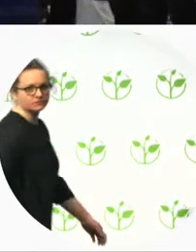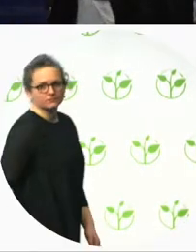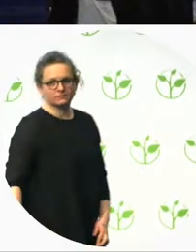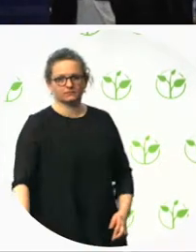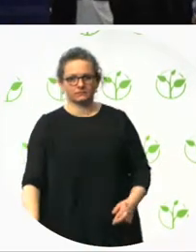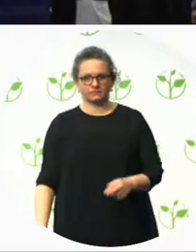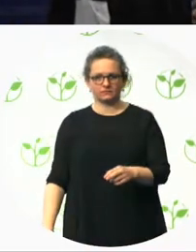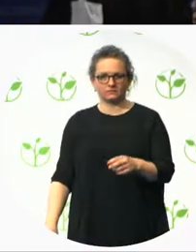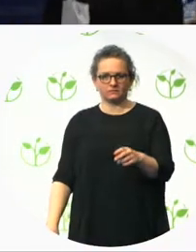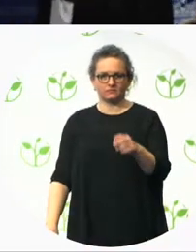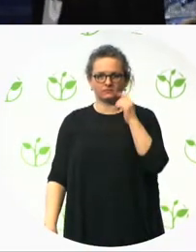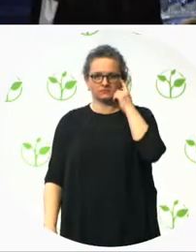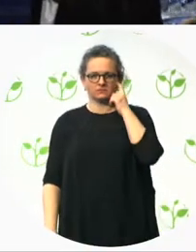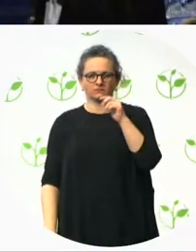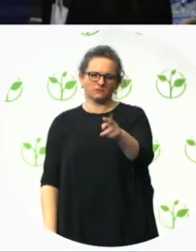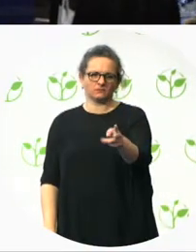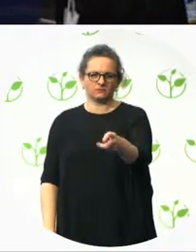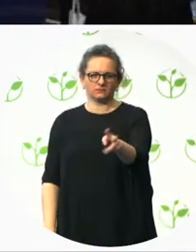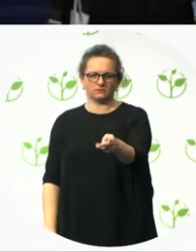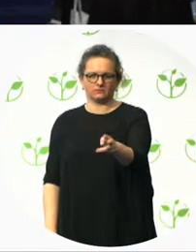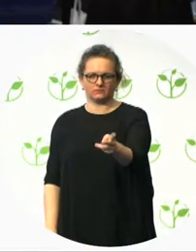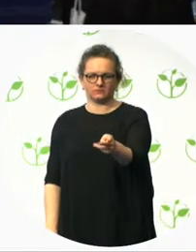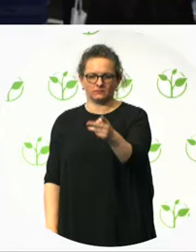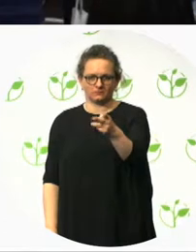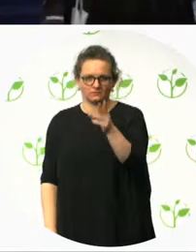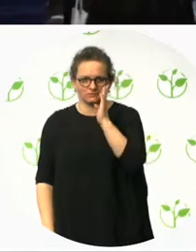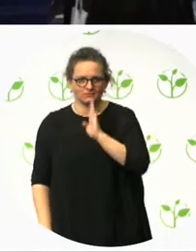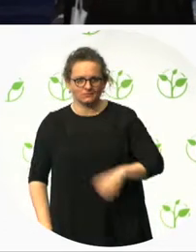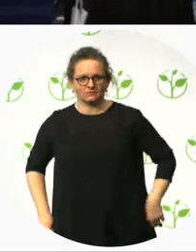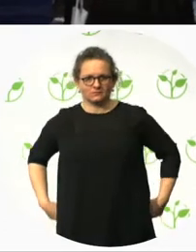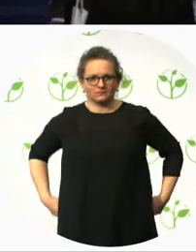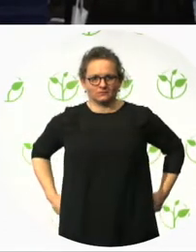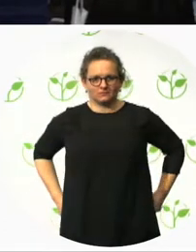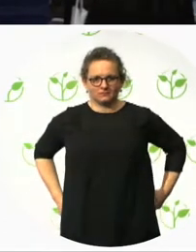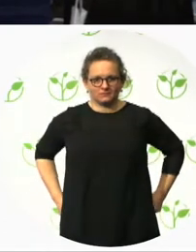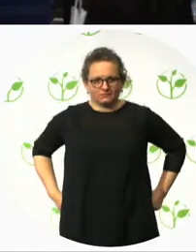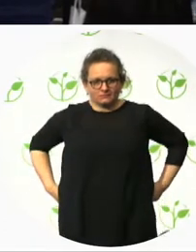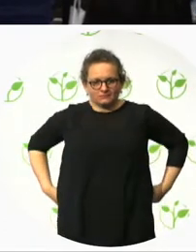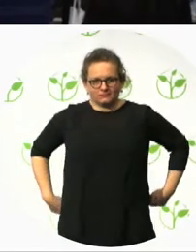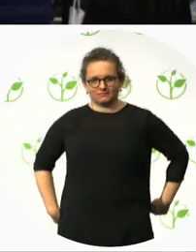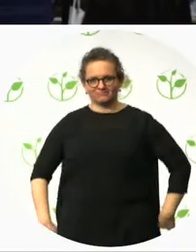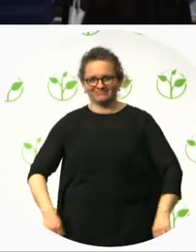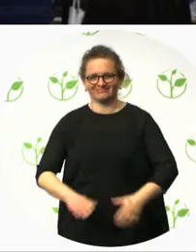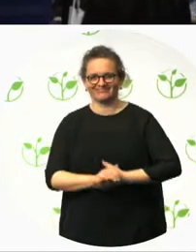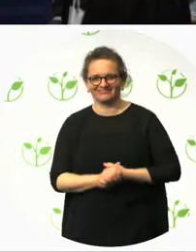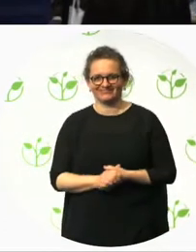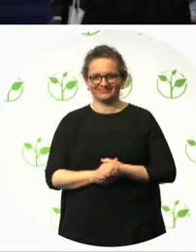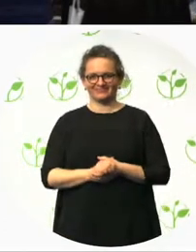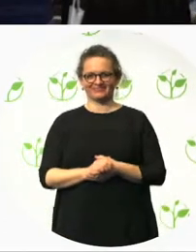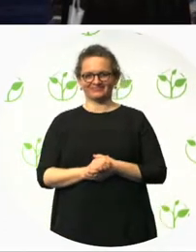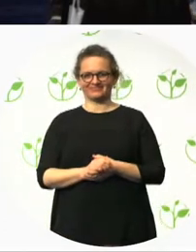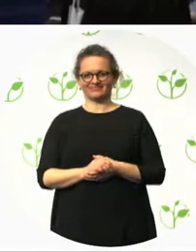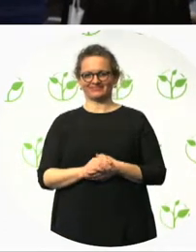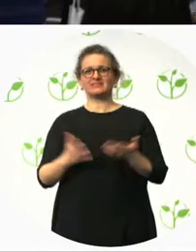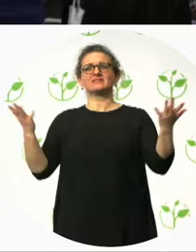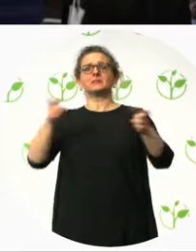we feel a bit lonely up here. People down the back. Hello. Can you see us up here? We can't see